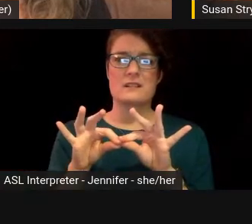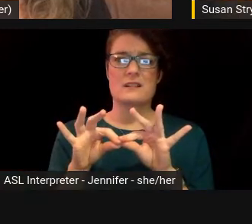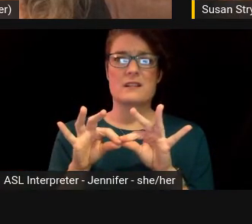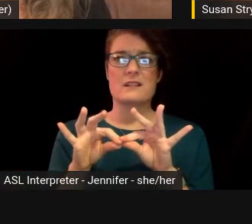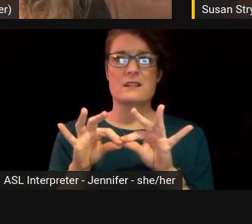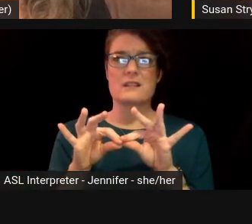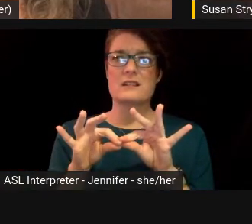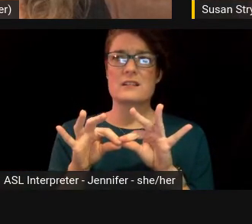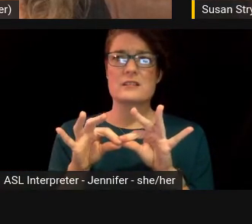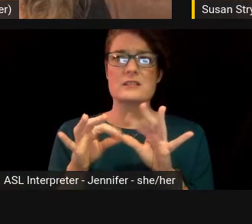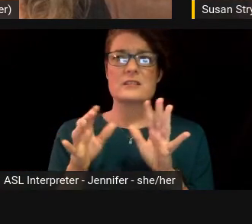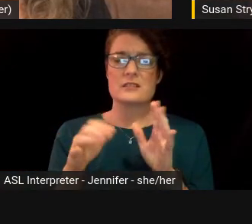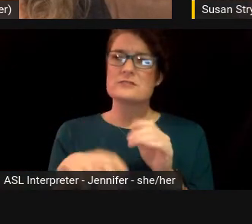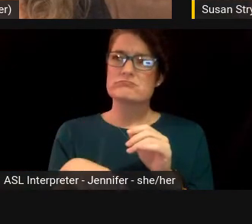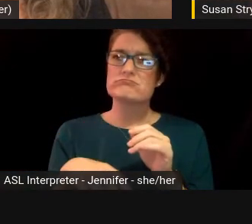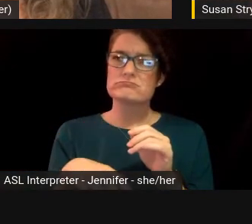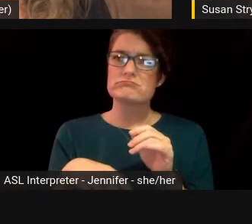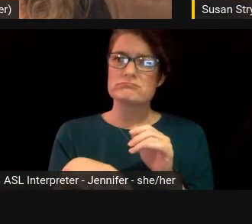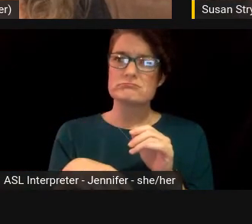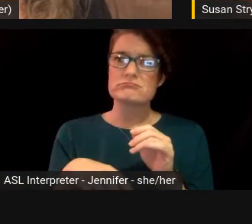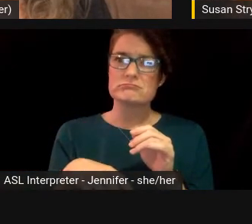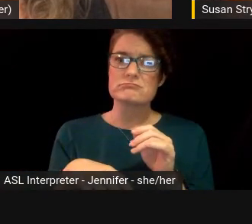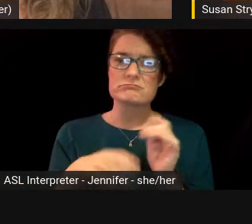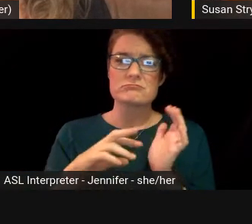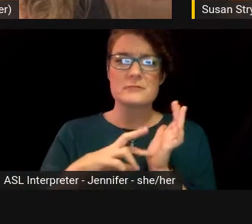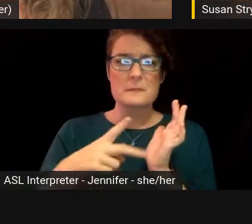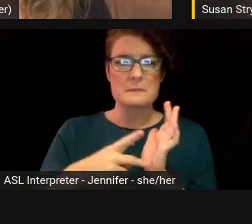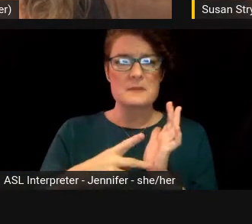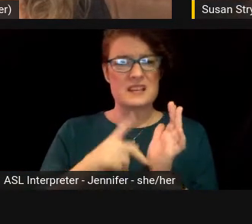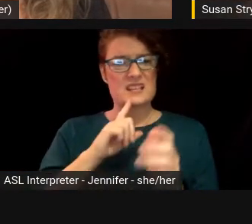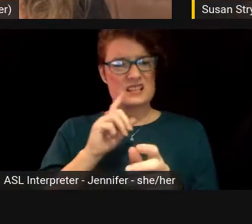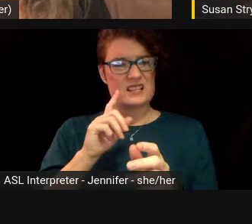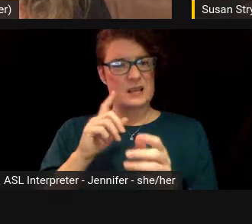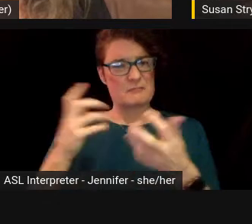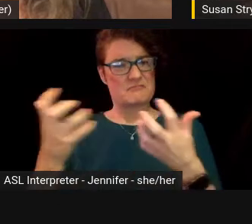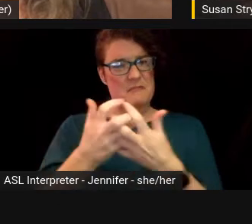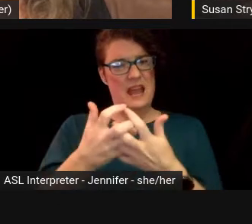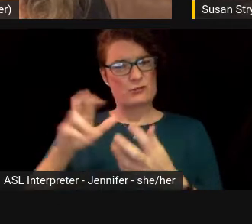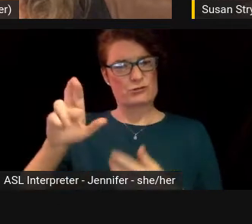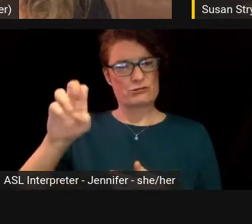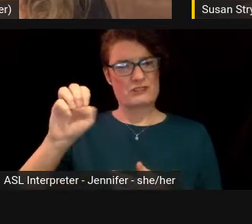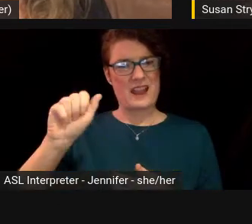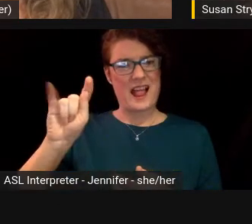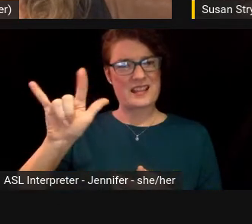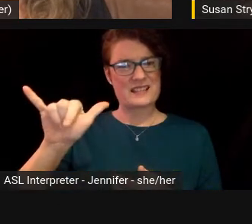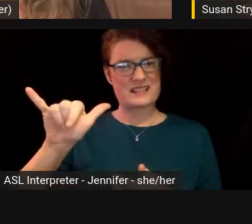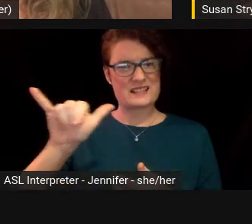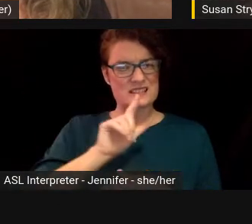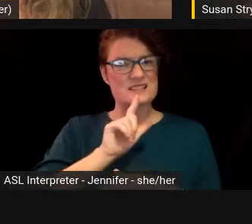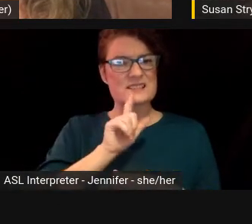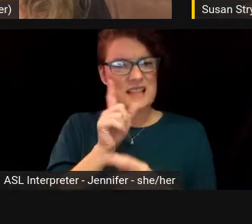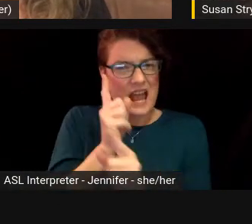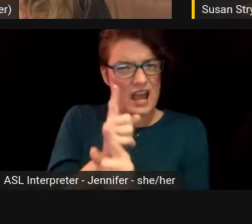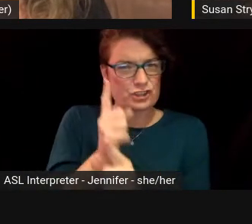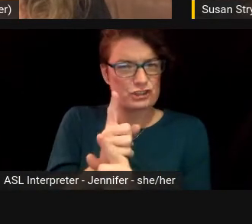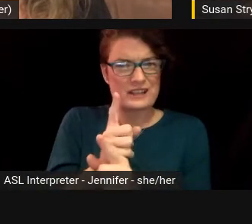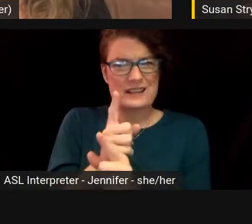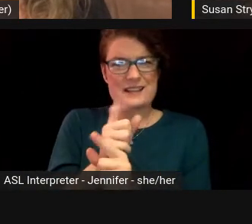bringing an element of verisimilitude or accuracy to,